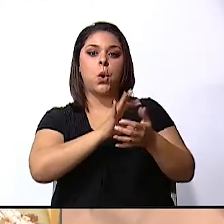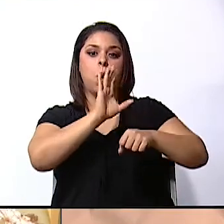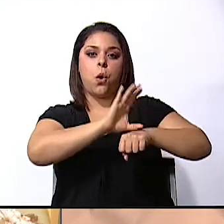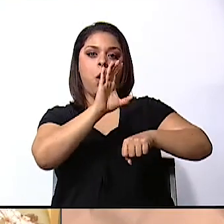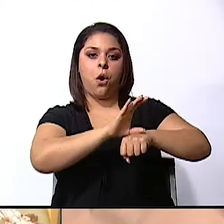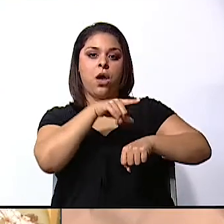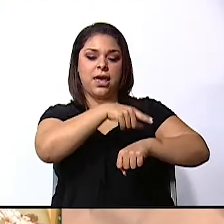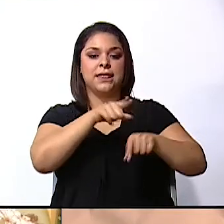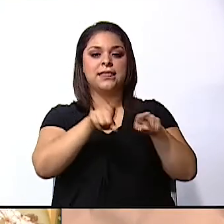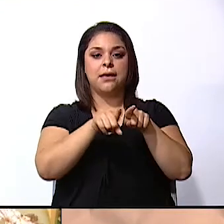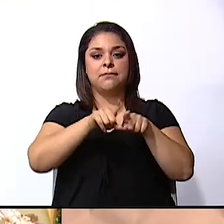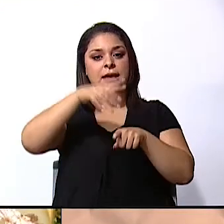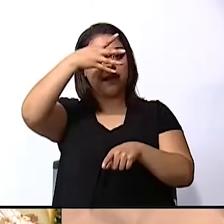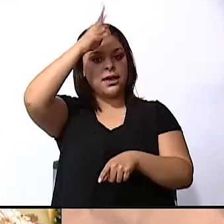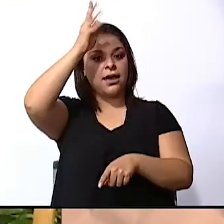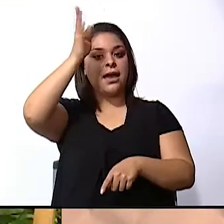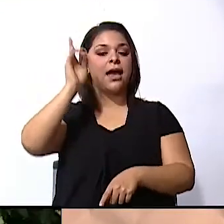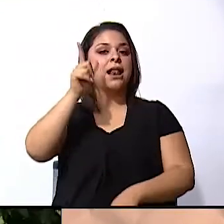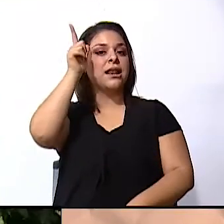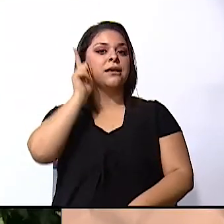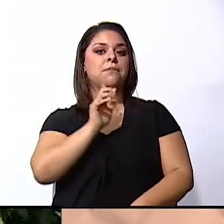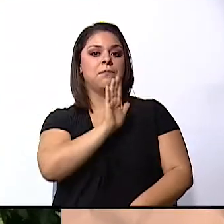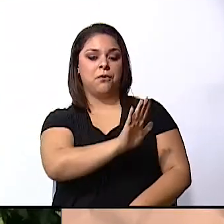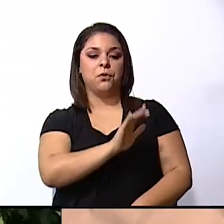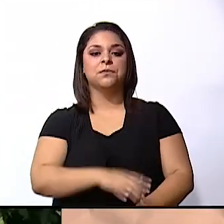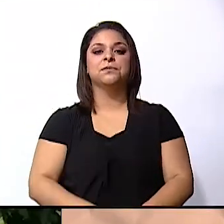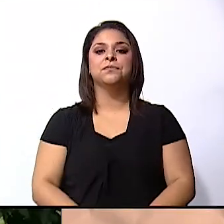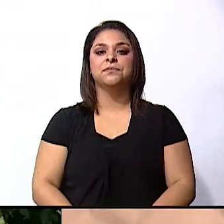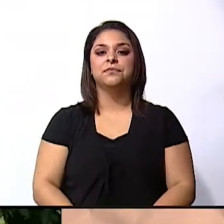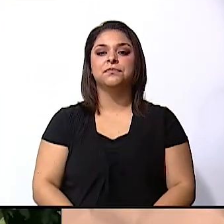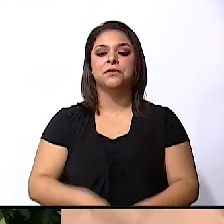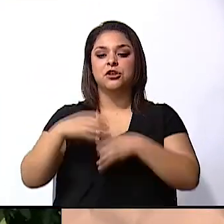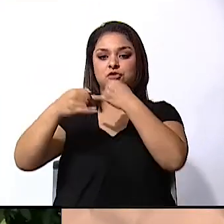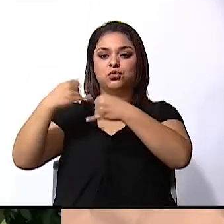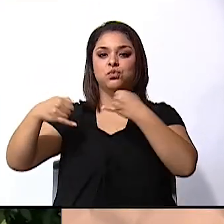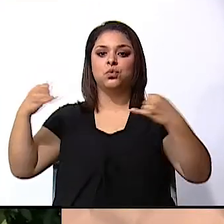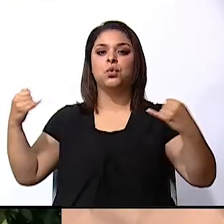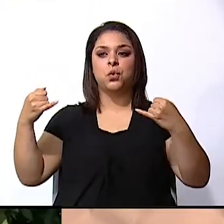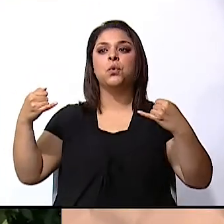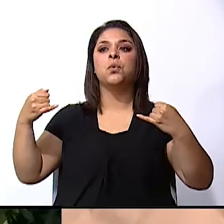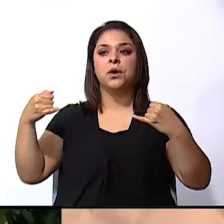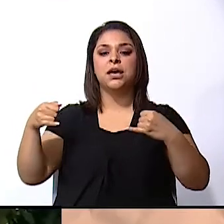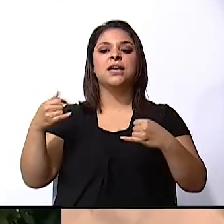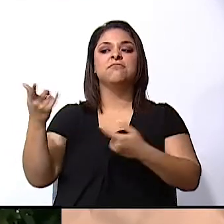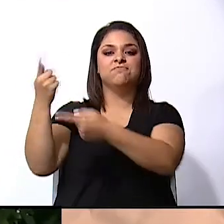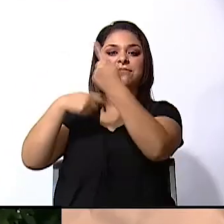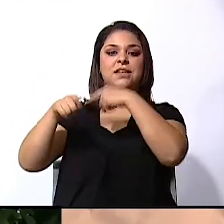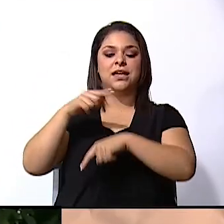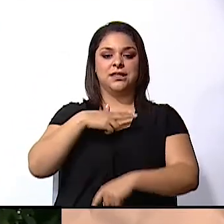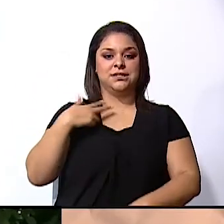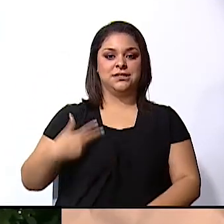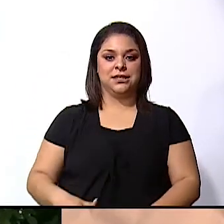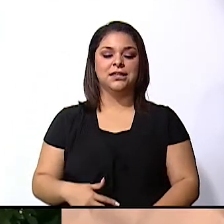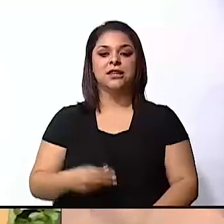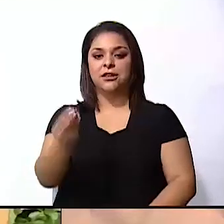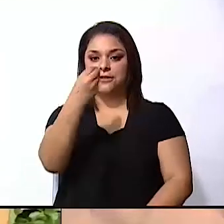from the Caribbean and African food, chop sweet and country rice from the Chinese food,